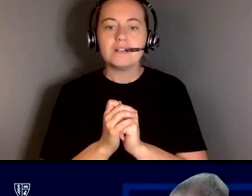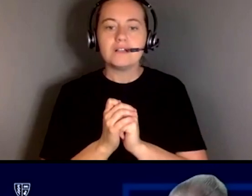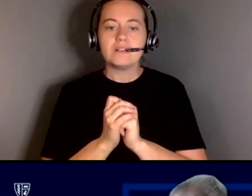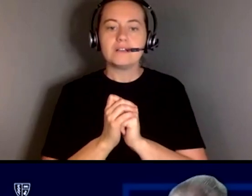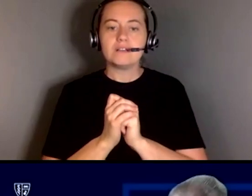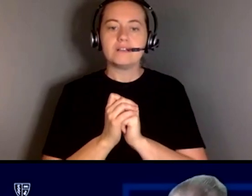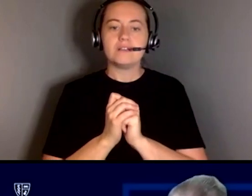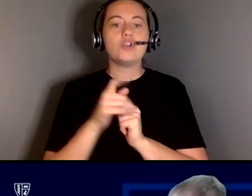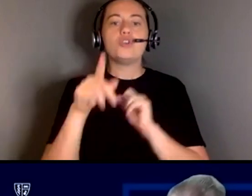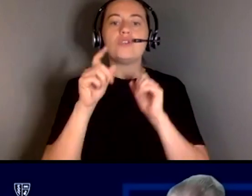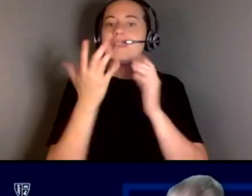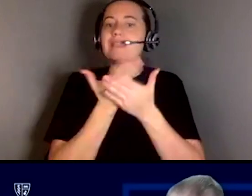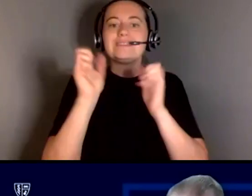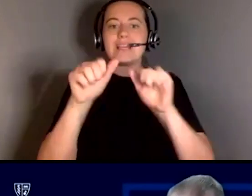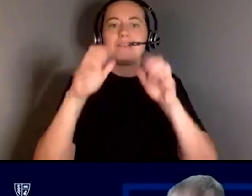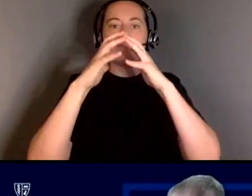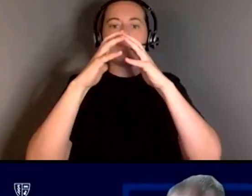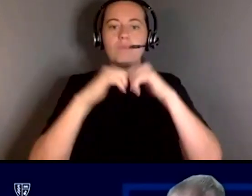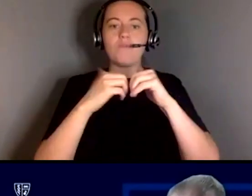starting um